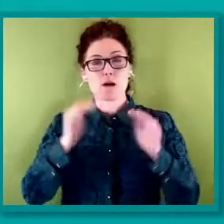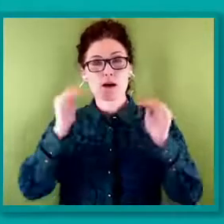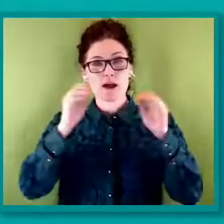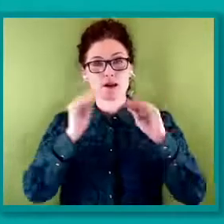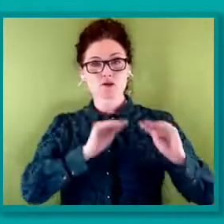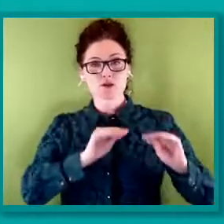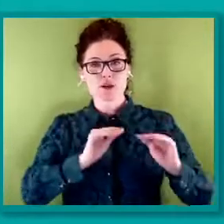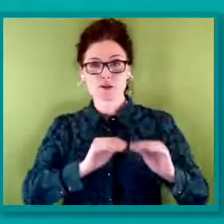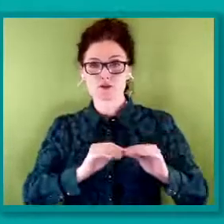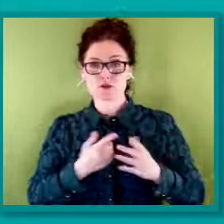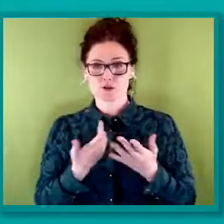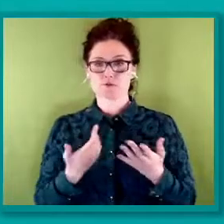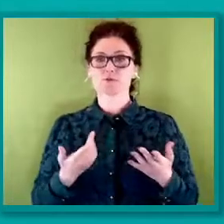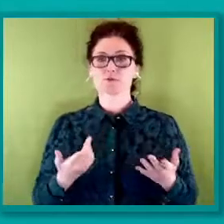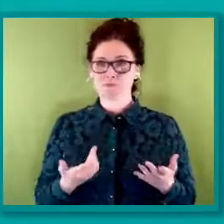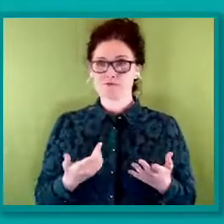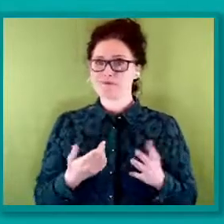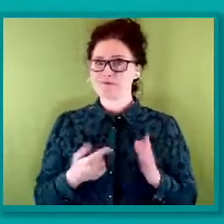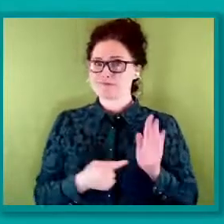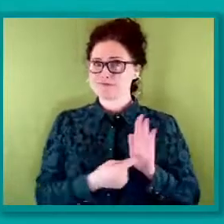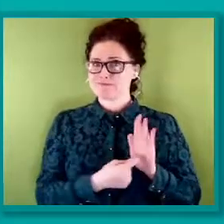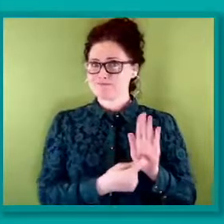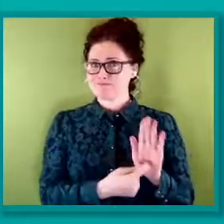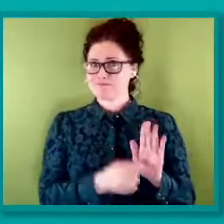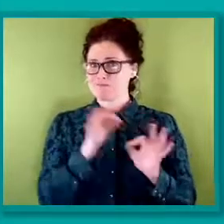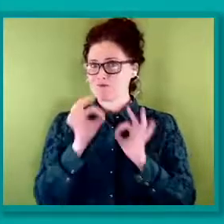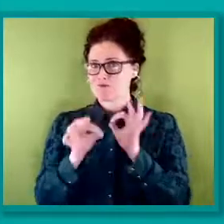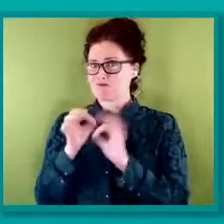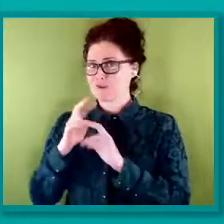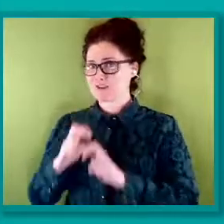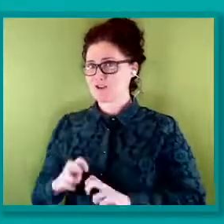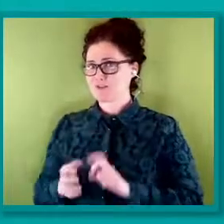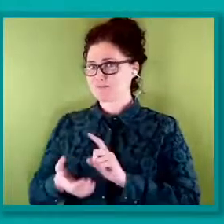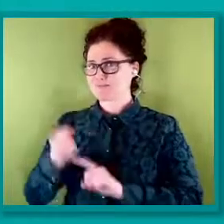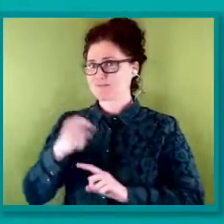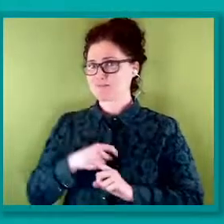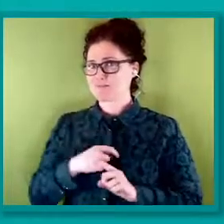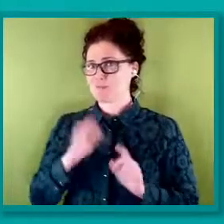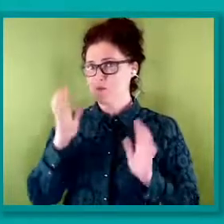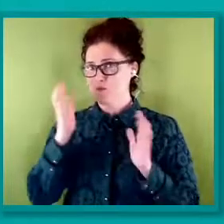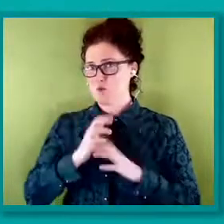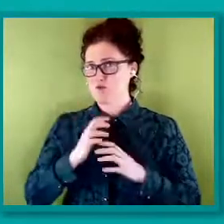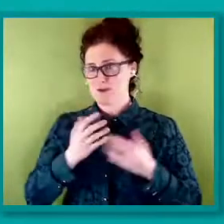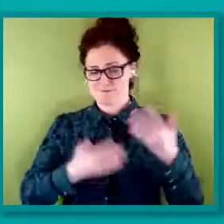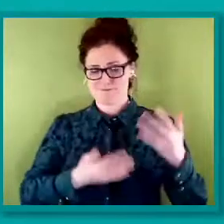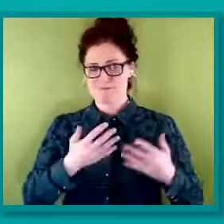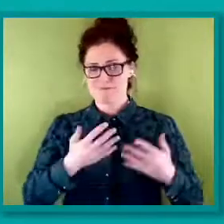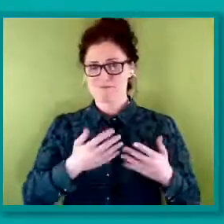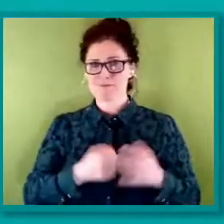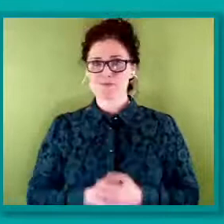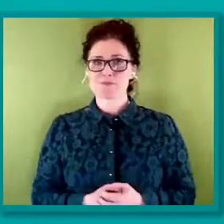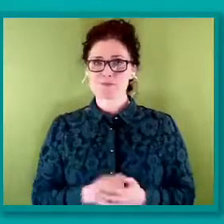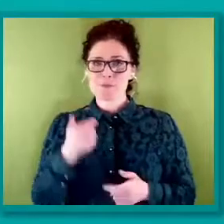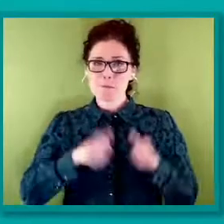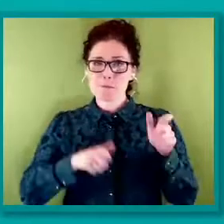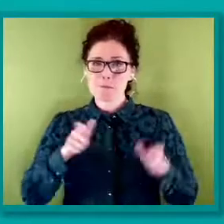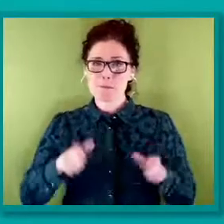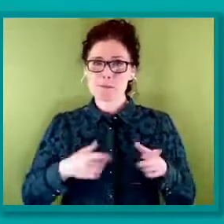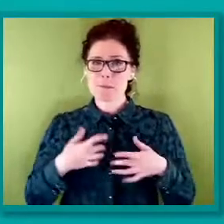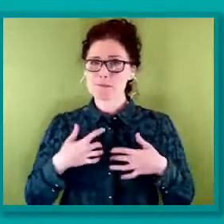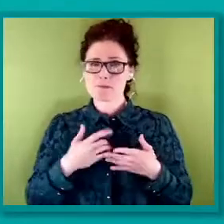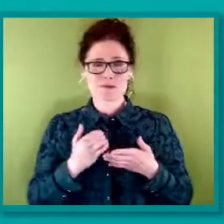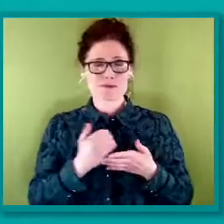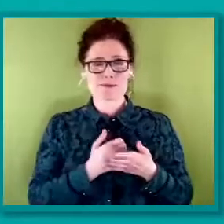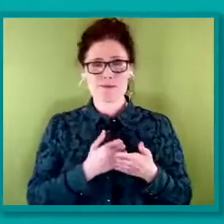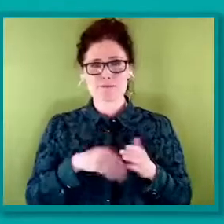issues. Along with a high reporting level of job insecurity, over 40% of respondents said